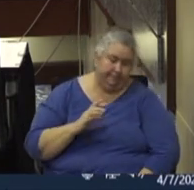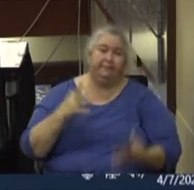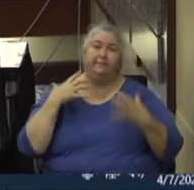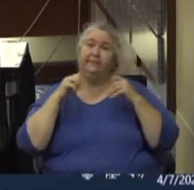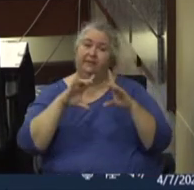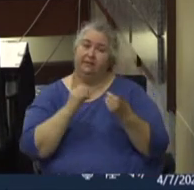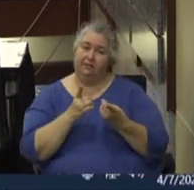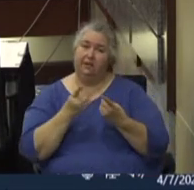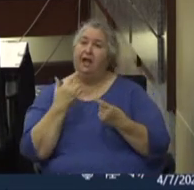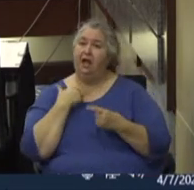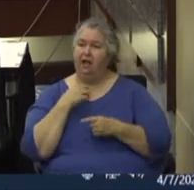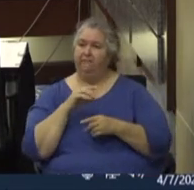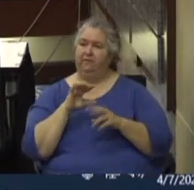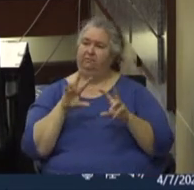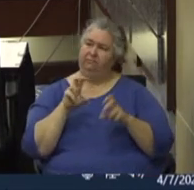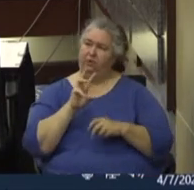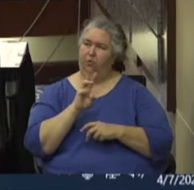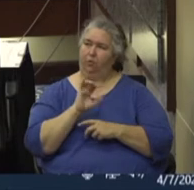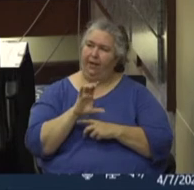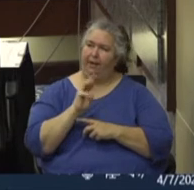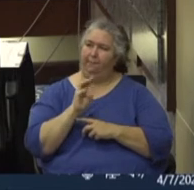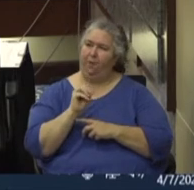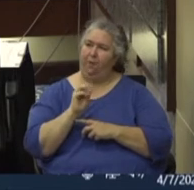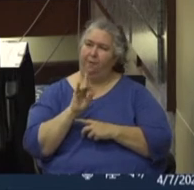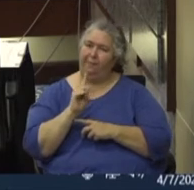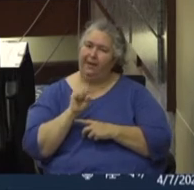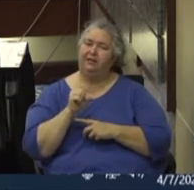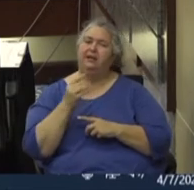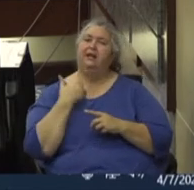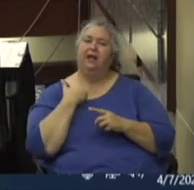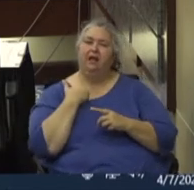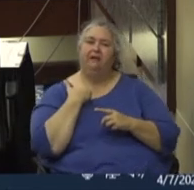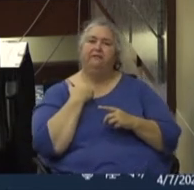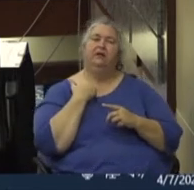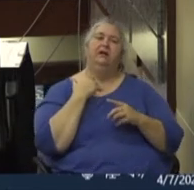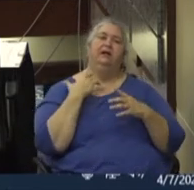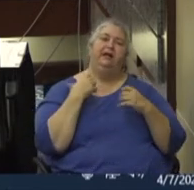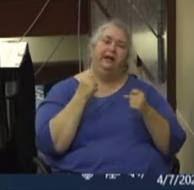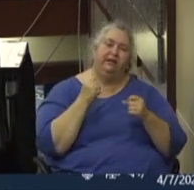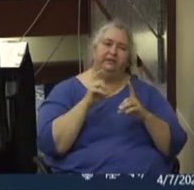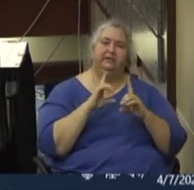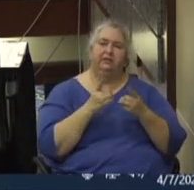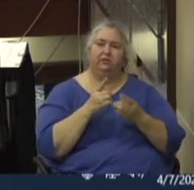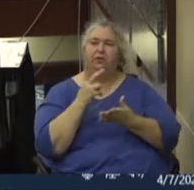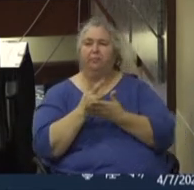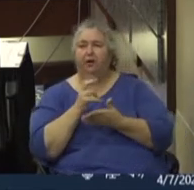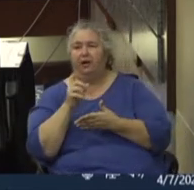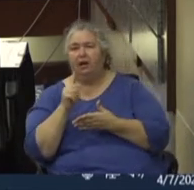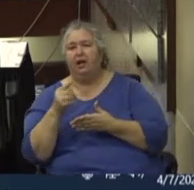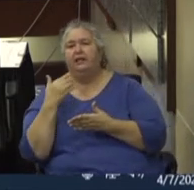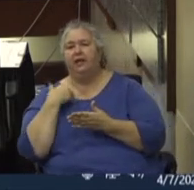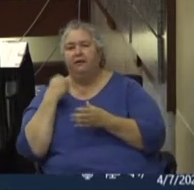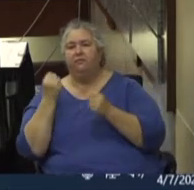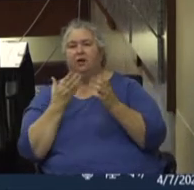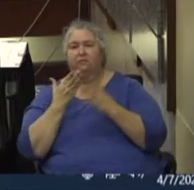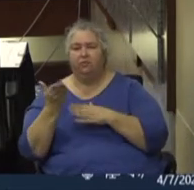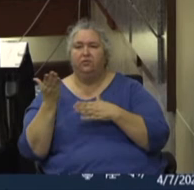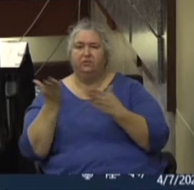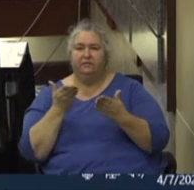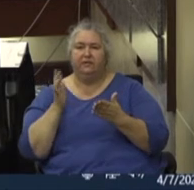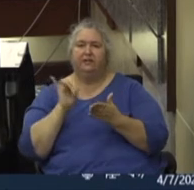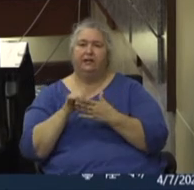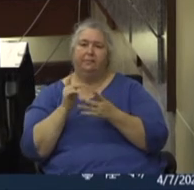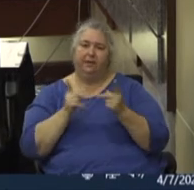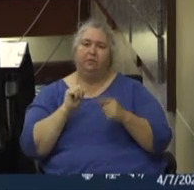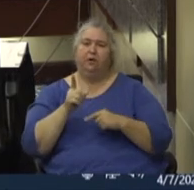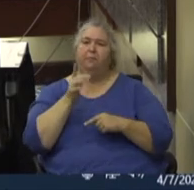new WIC mobiles and they got themselves parked in the health district parking lot. So they have done drive through services that, that mothers can go and